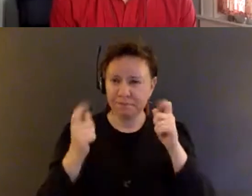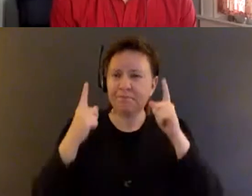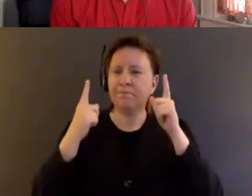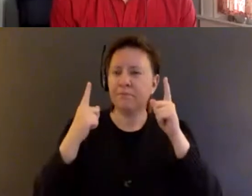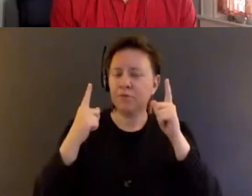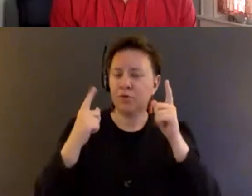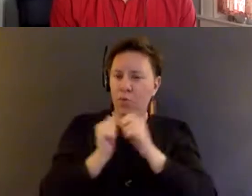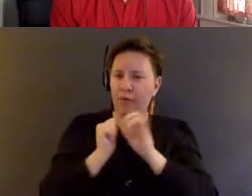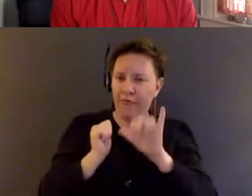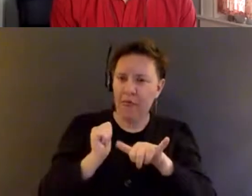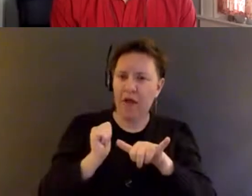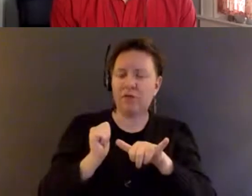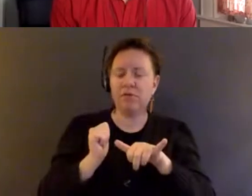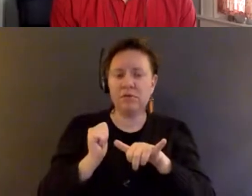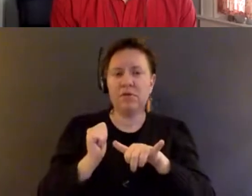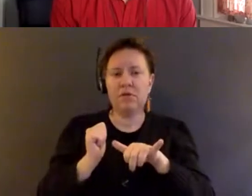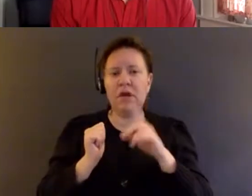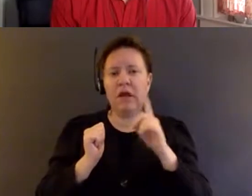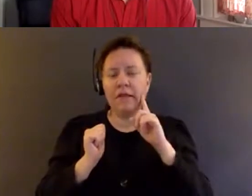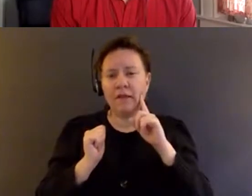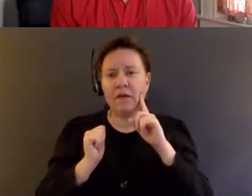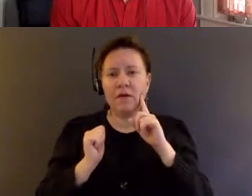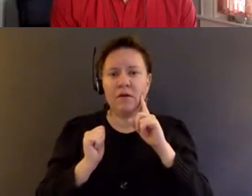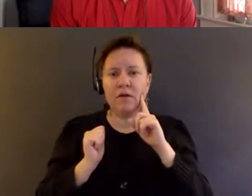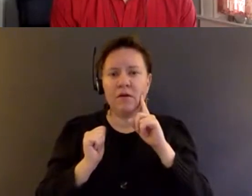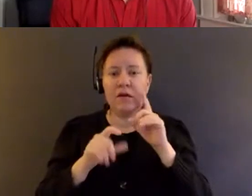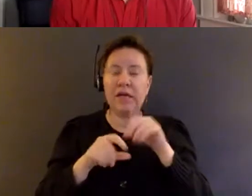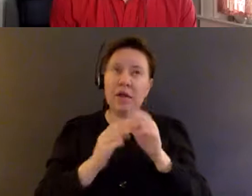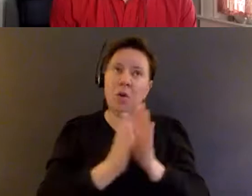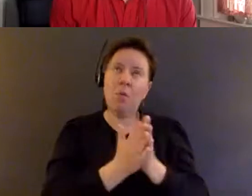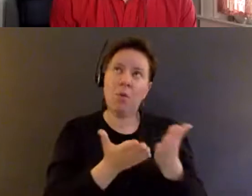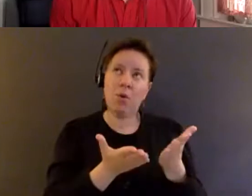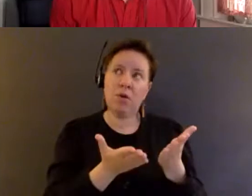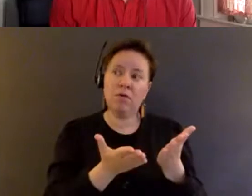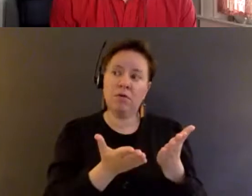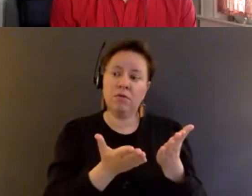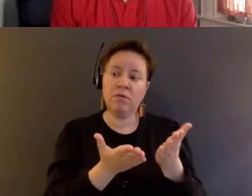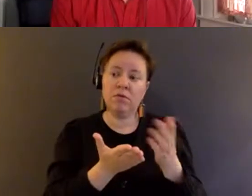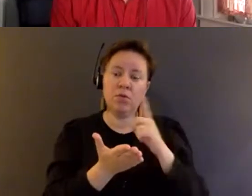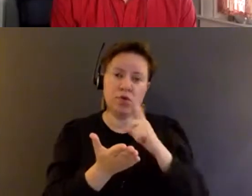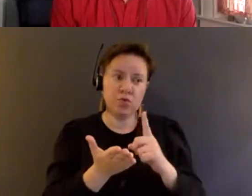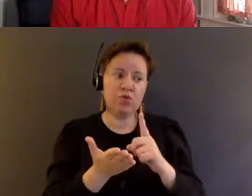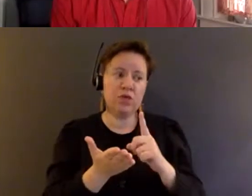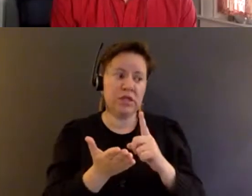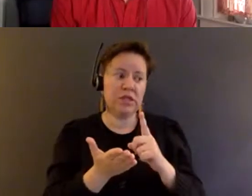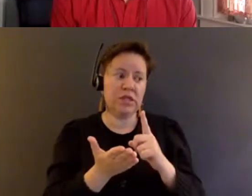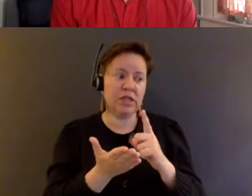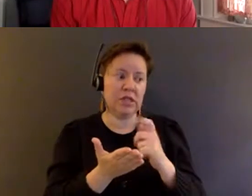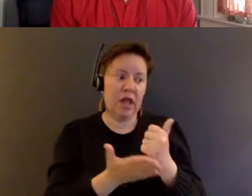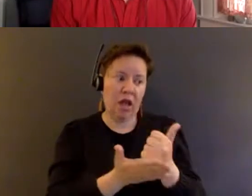that, um, in, in, the book, it was really formative, um,